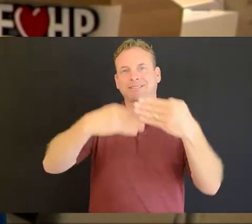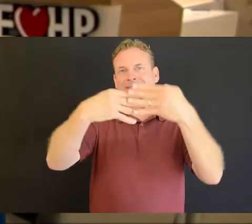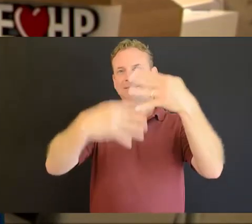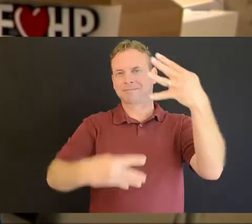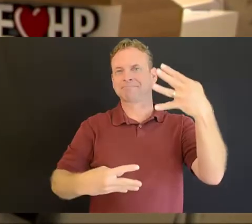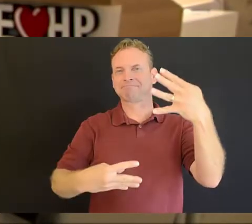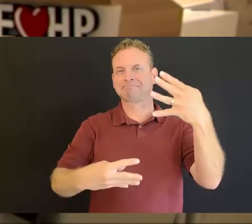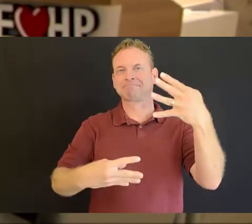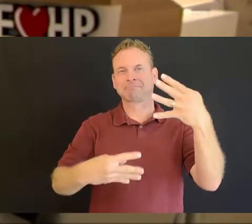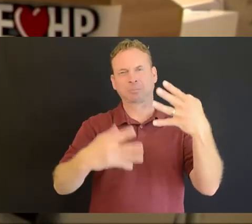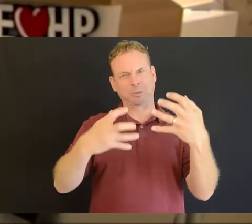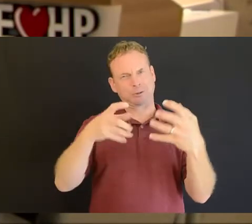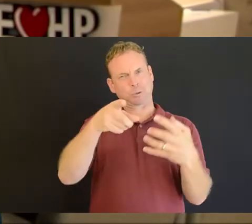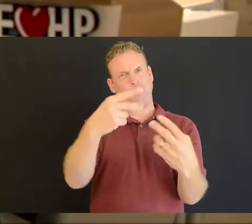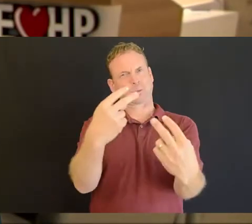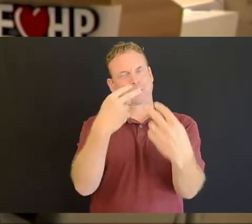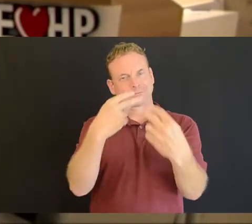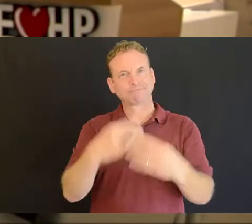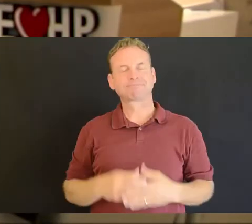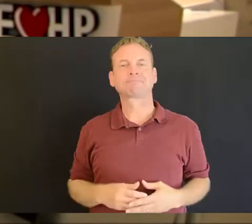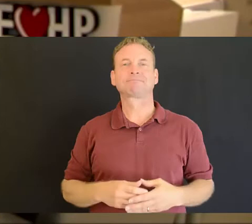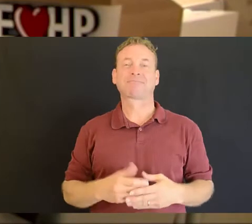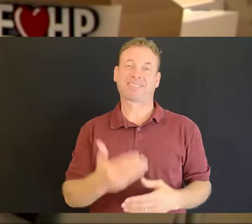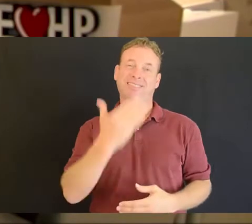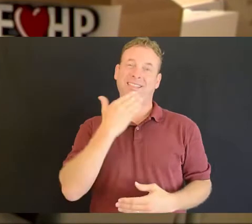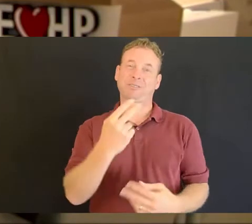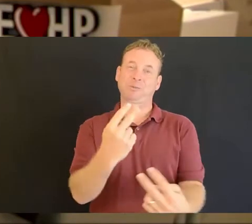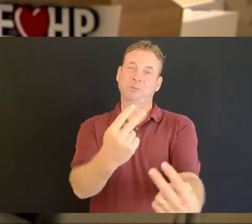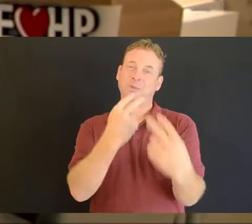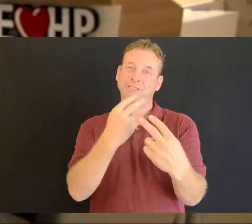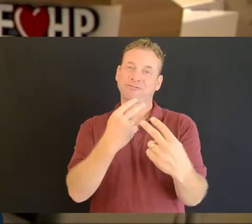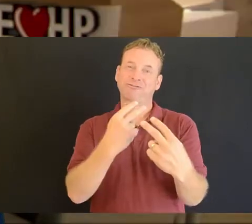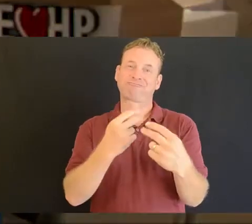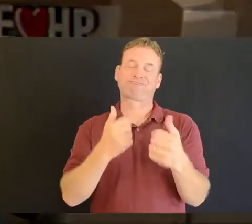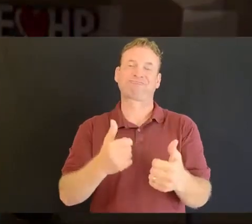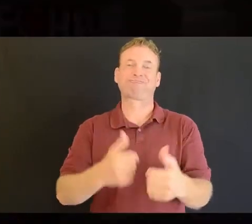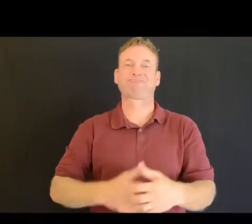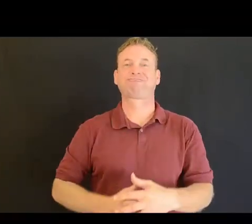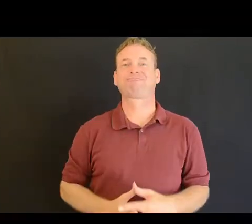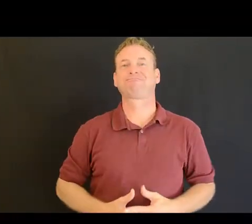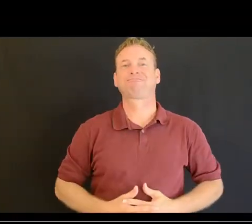IEHP how-to programs online. Thank you for watching.